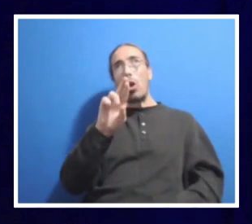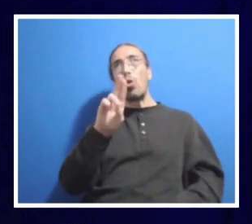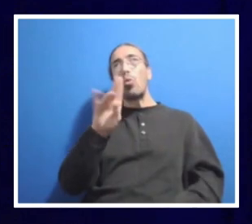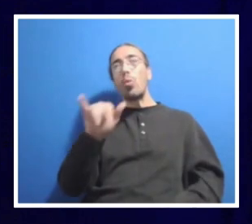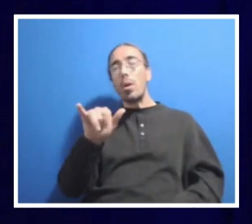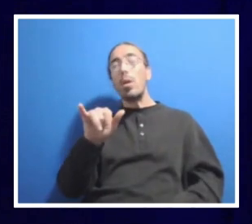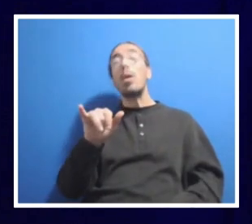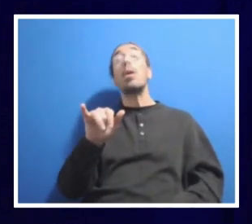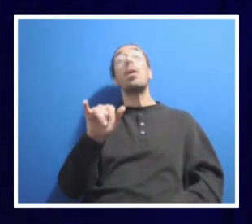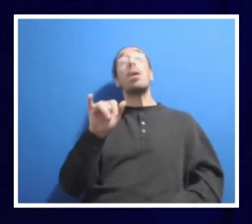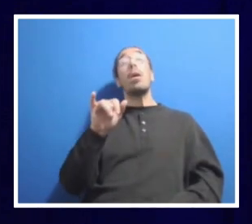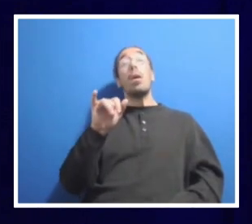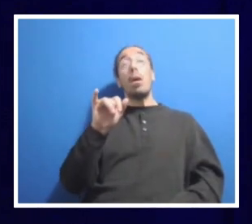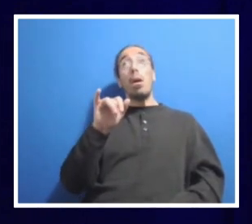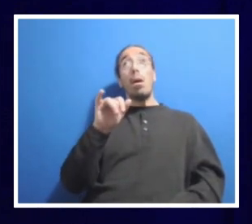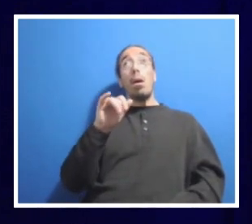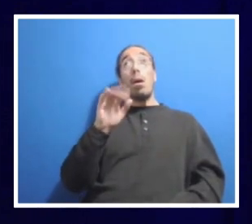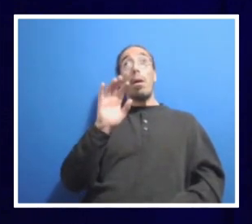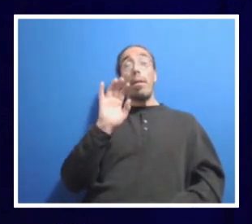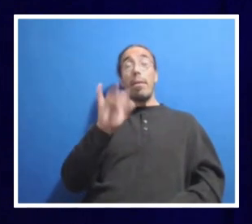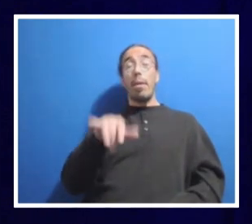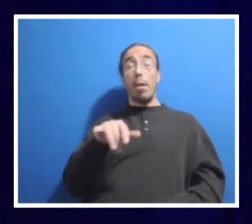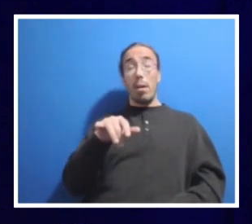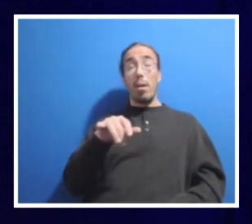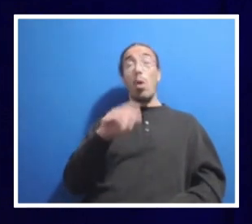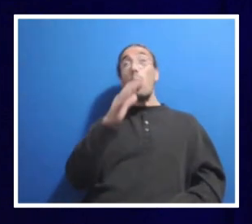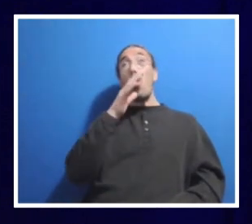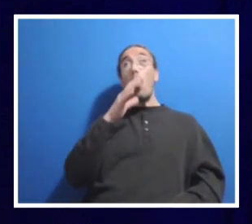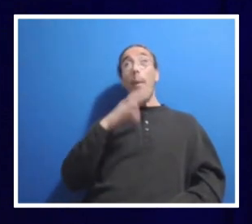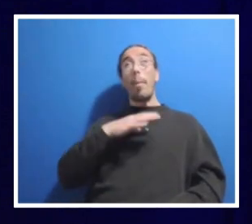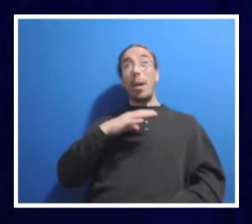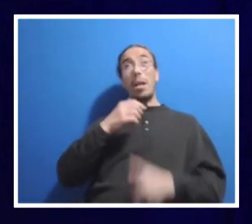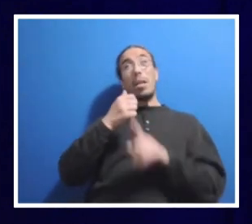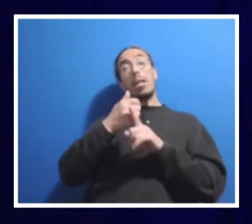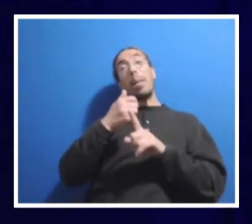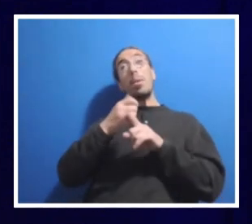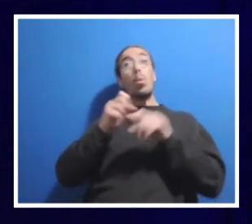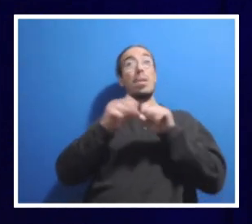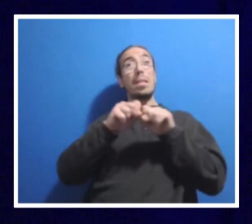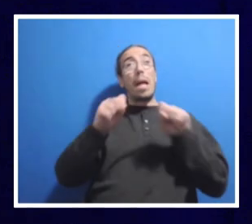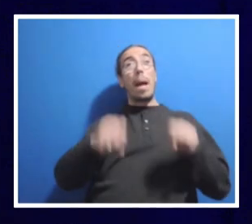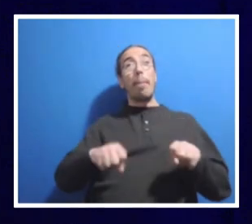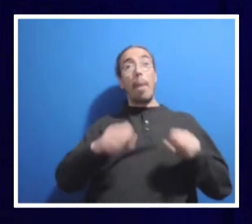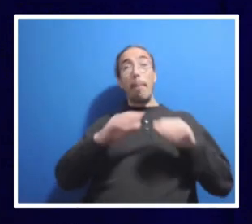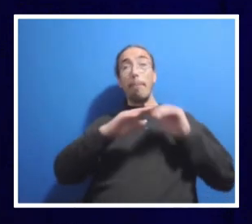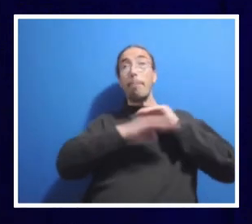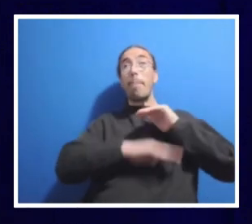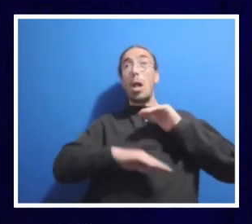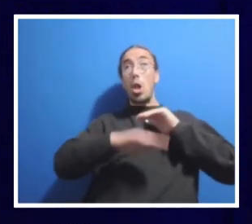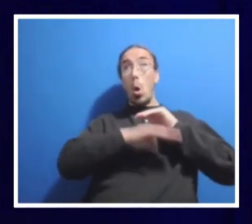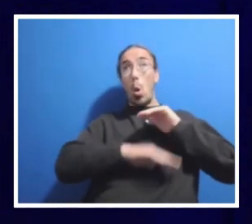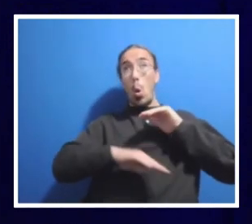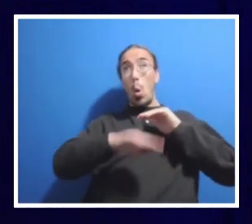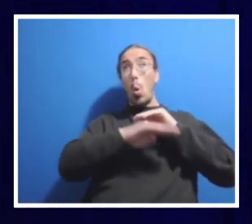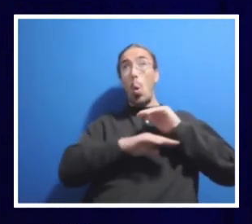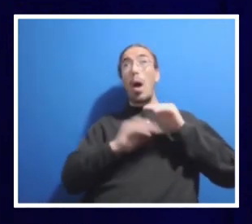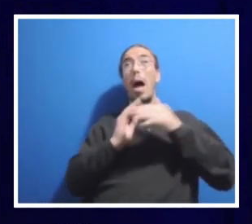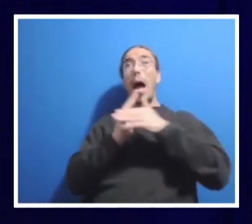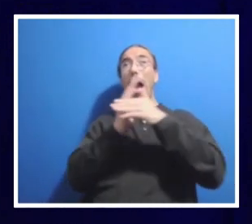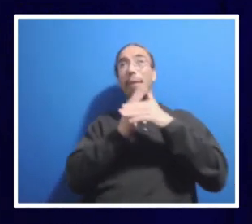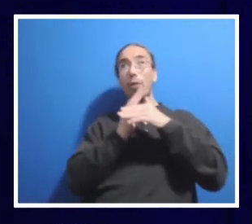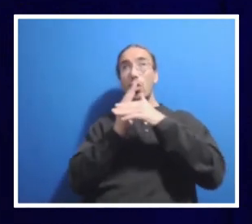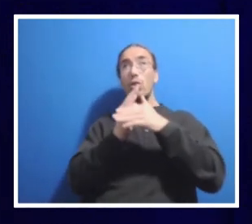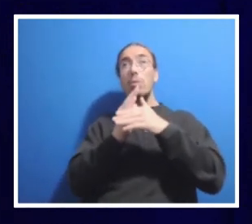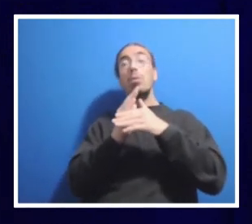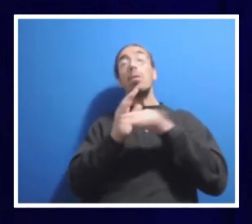the women were systematically below, significantly below the median. And most